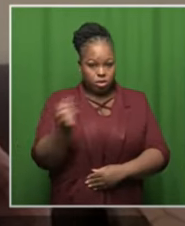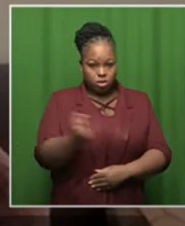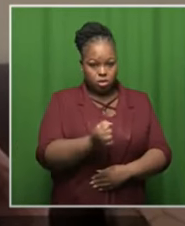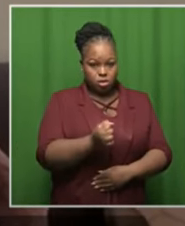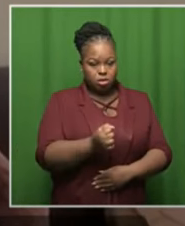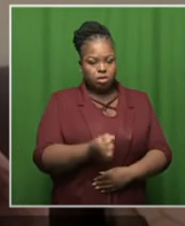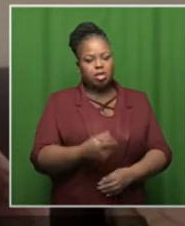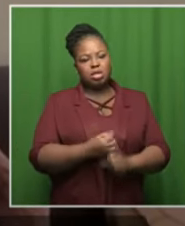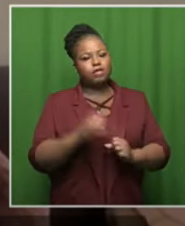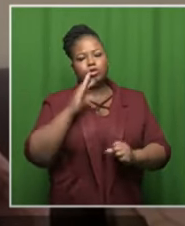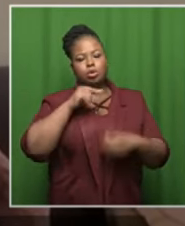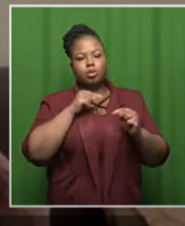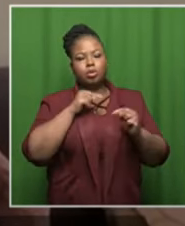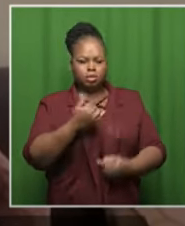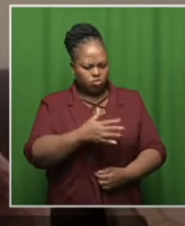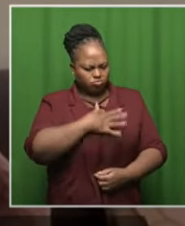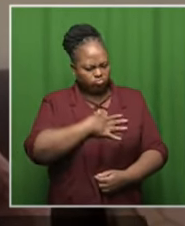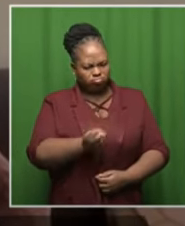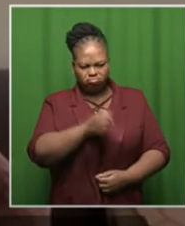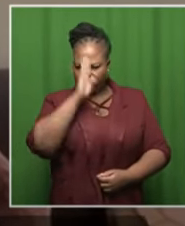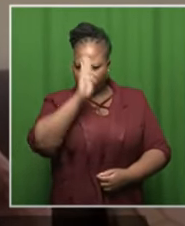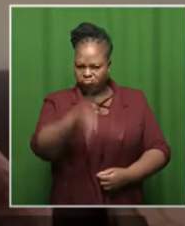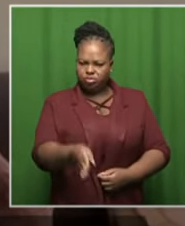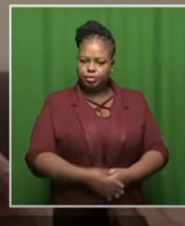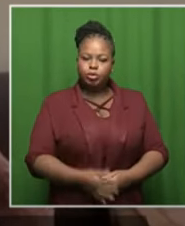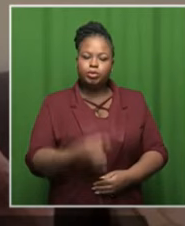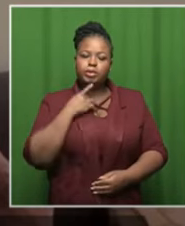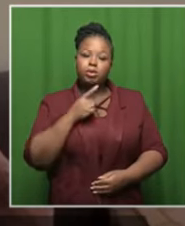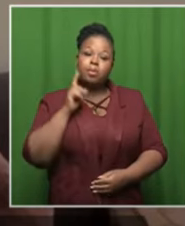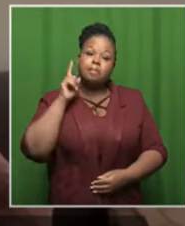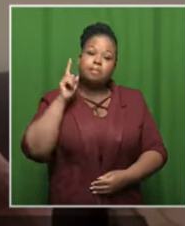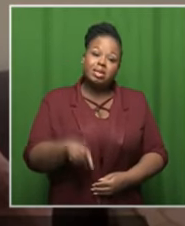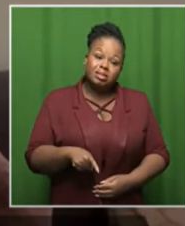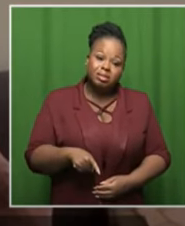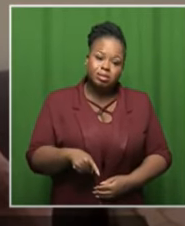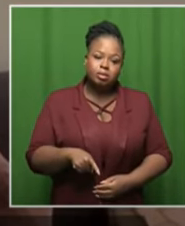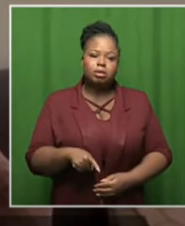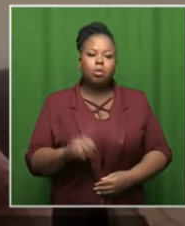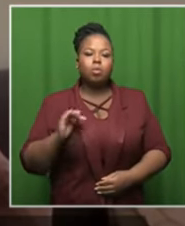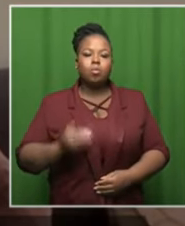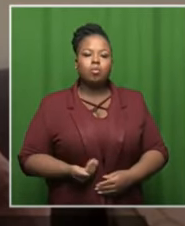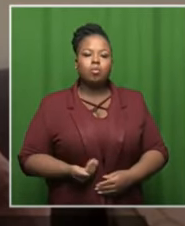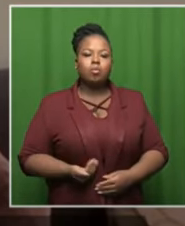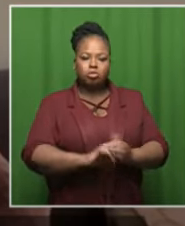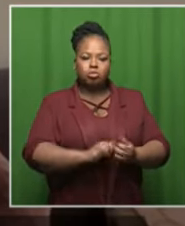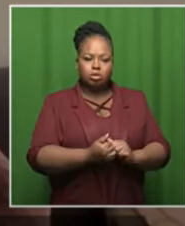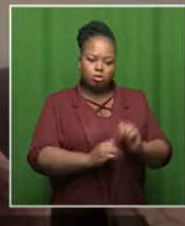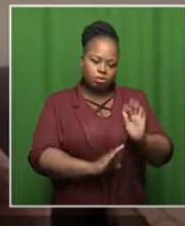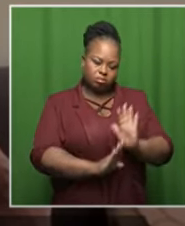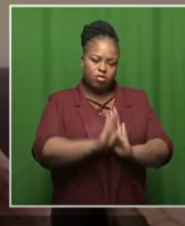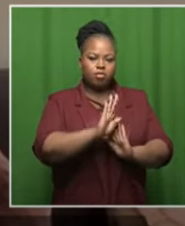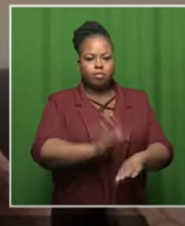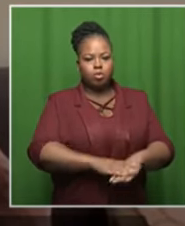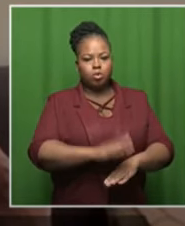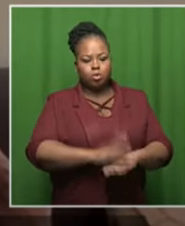coming in now i'm bold in saying that we must treat women in sport better and i'm not